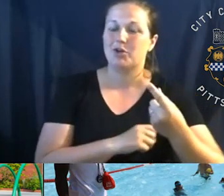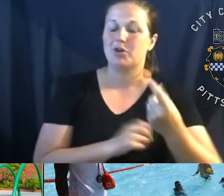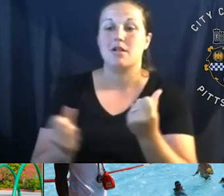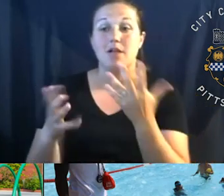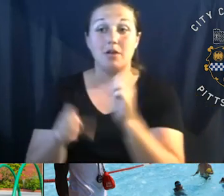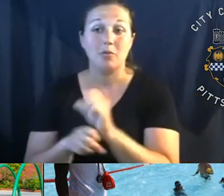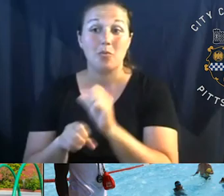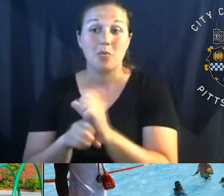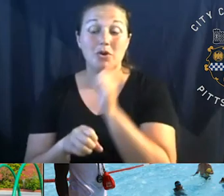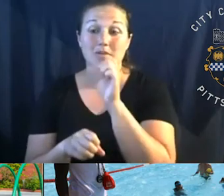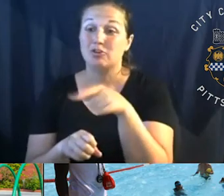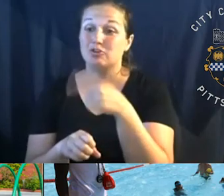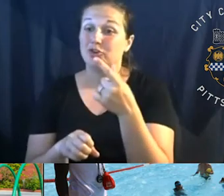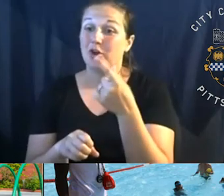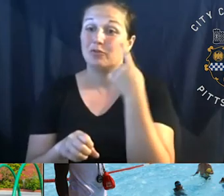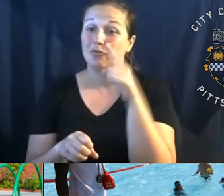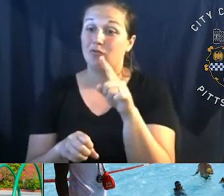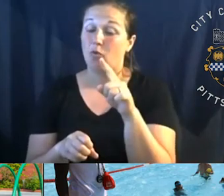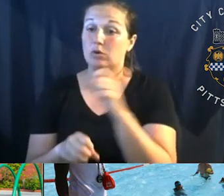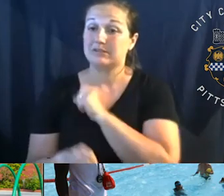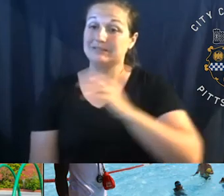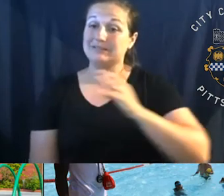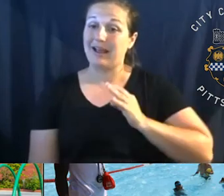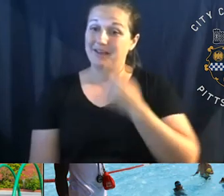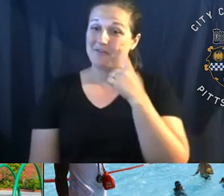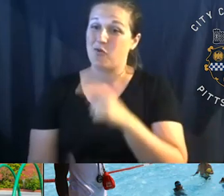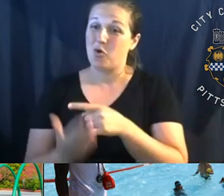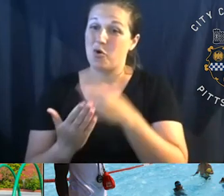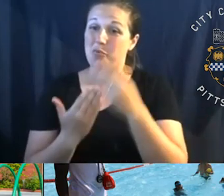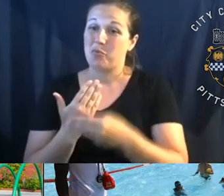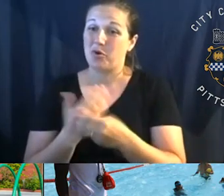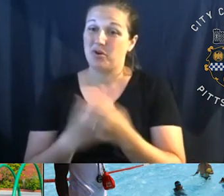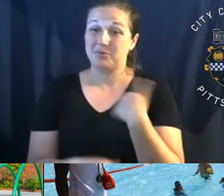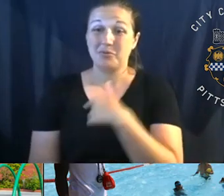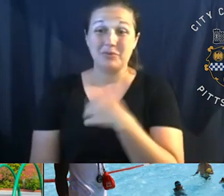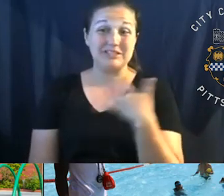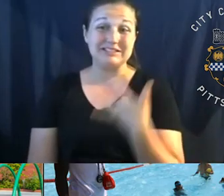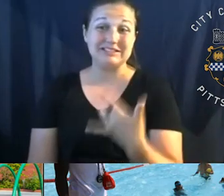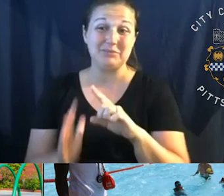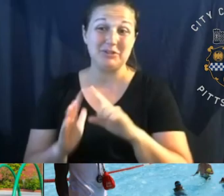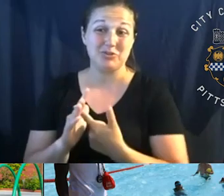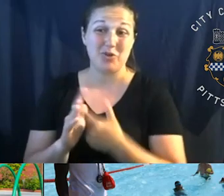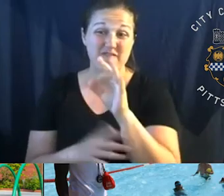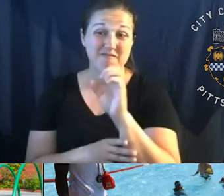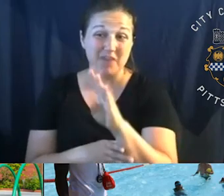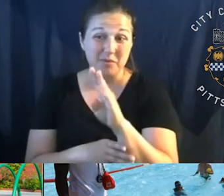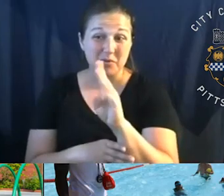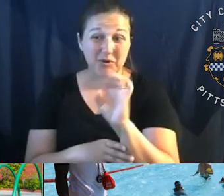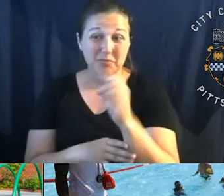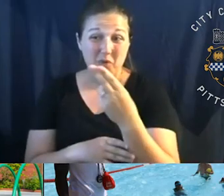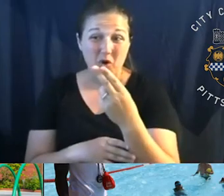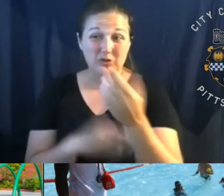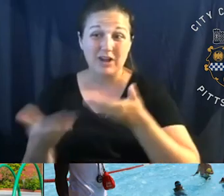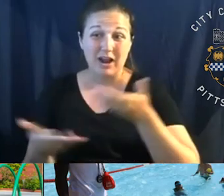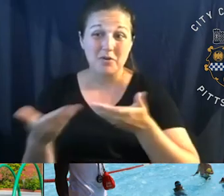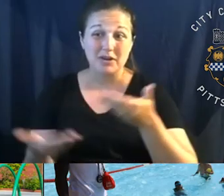and programmatic standpoint, which usually our team starts in February, really February, March for recruitment. Um, but it